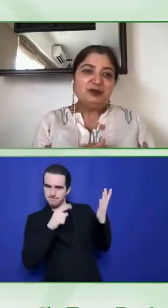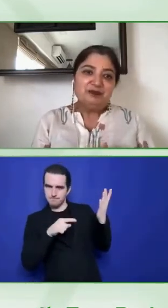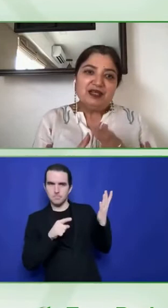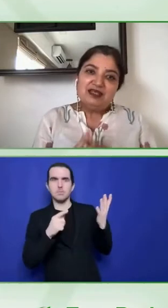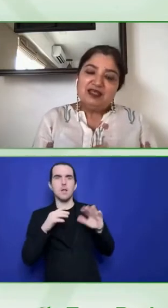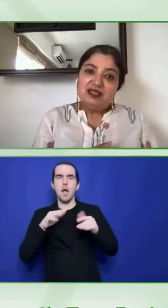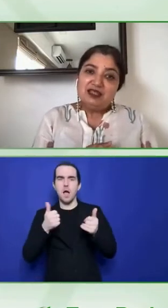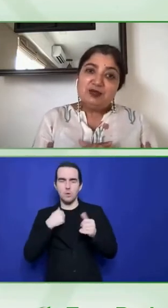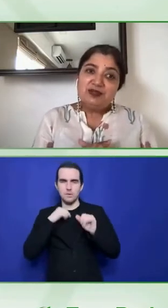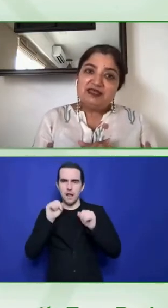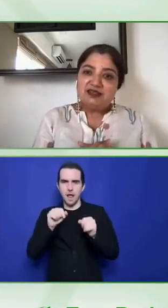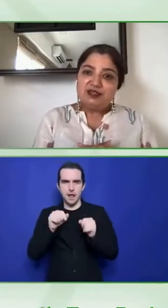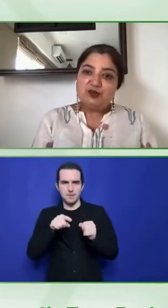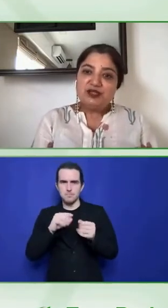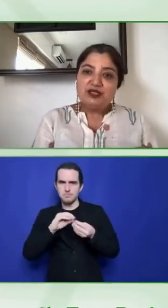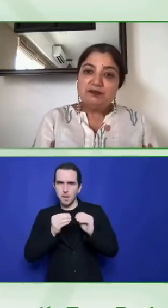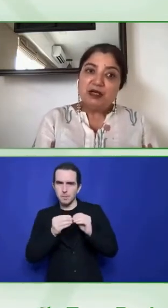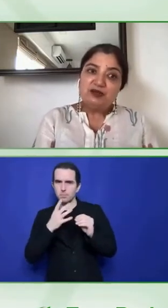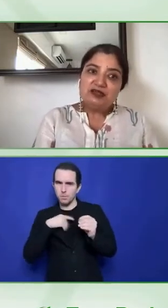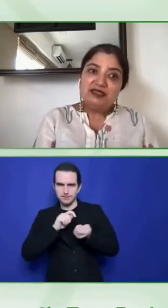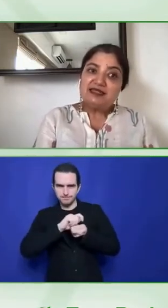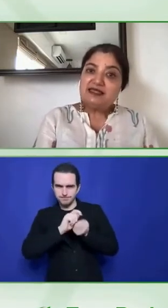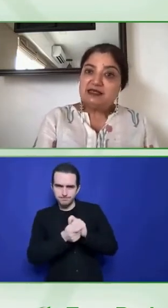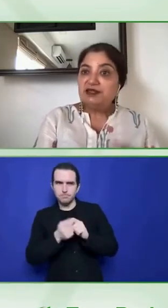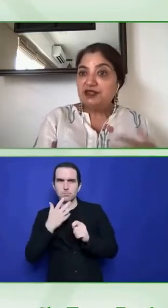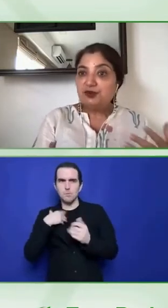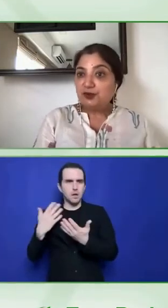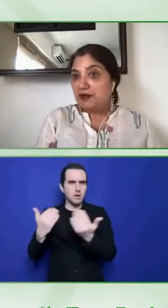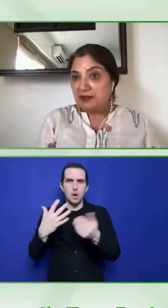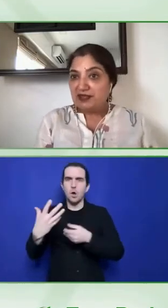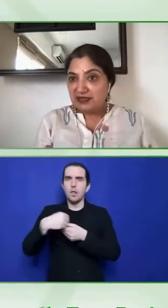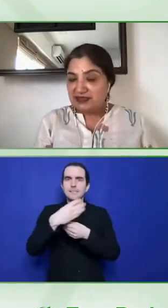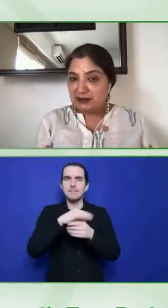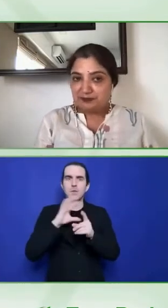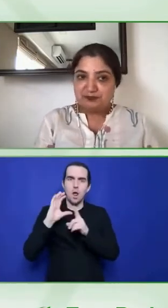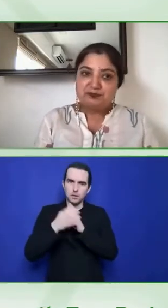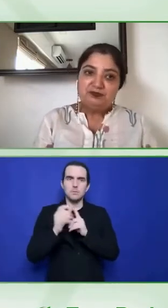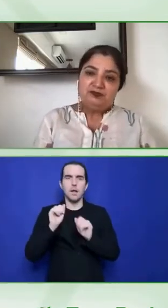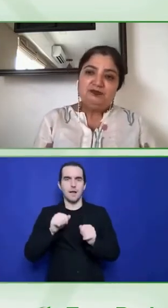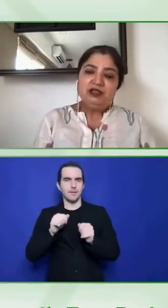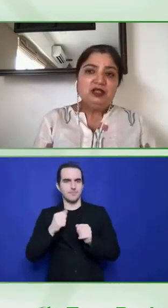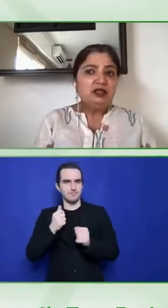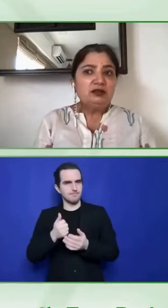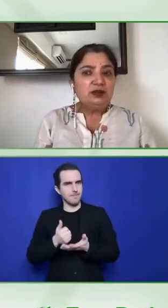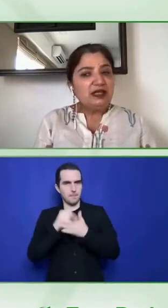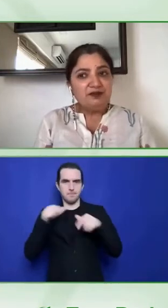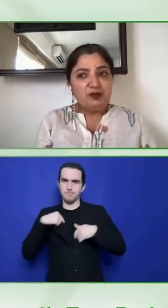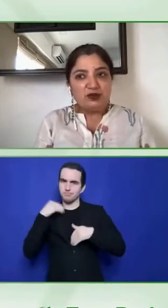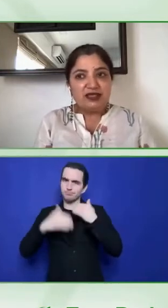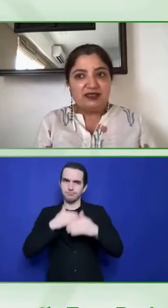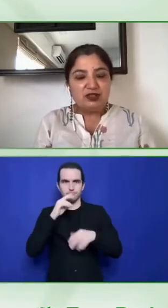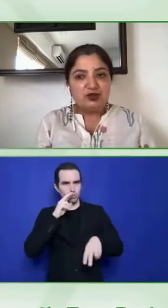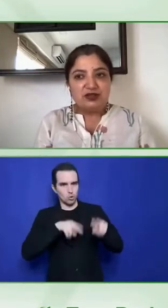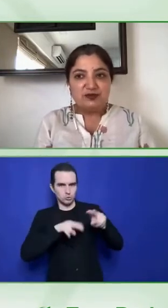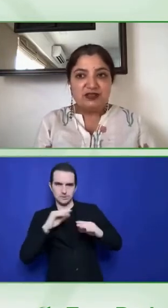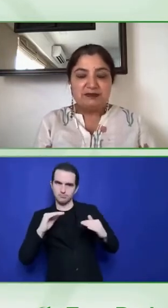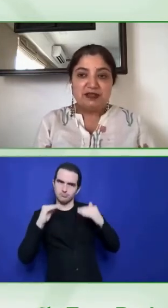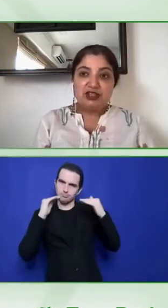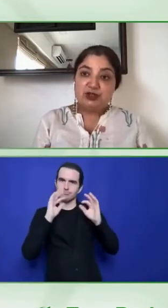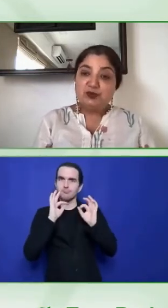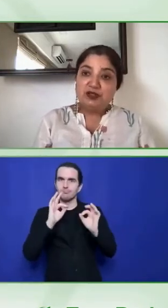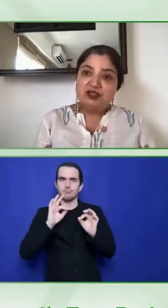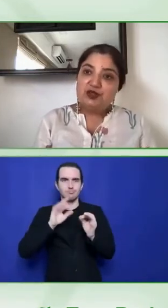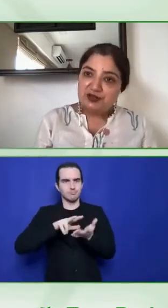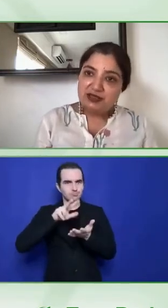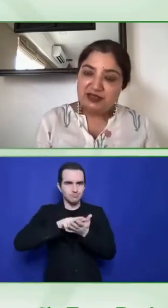Thank you. So we started talking about the accessibility roadmap next. Next, every organization that